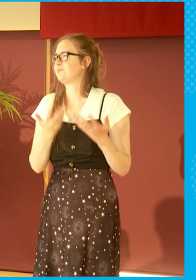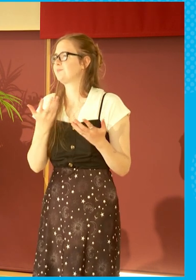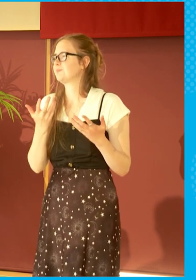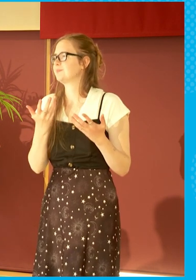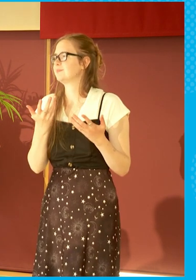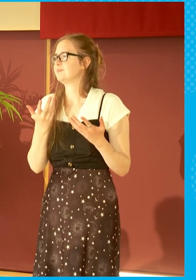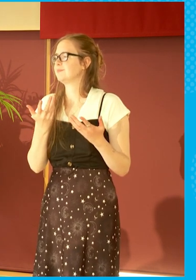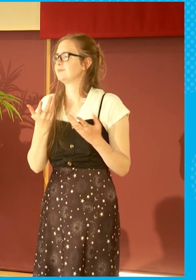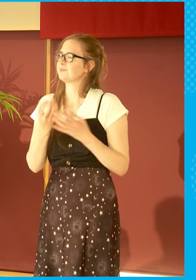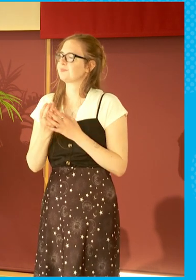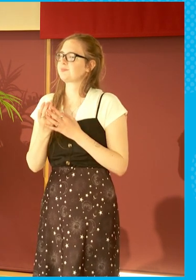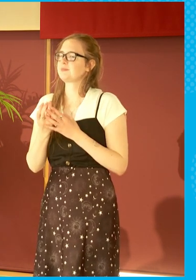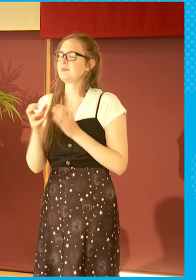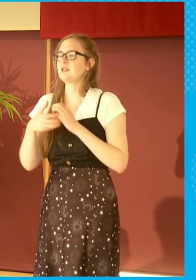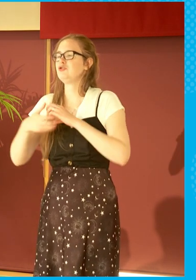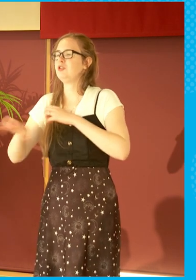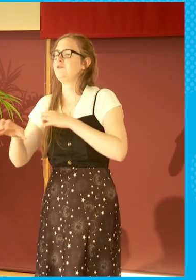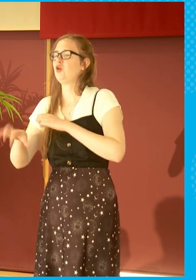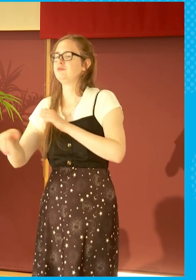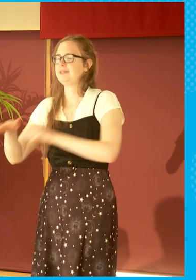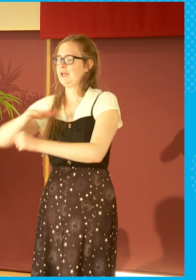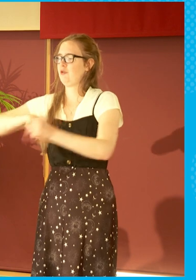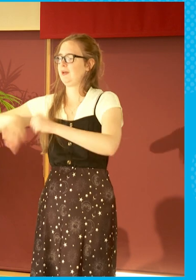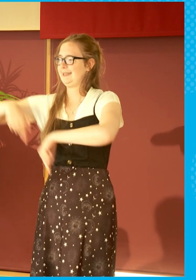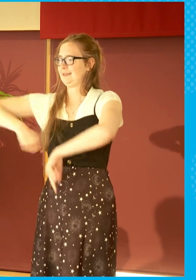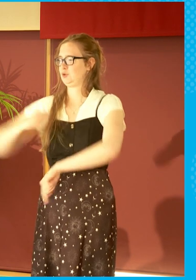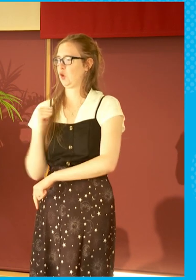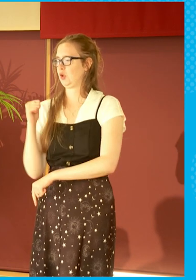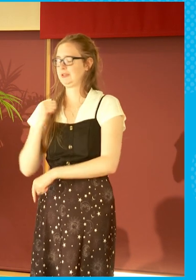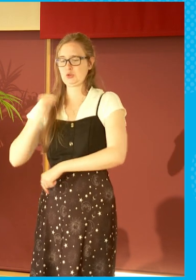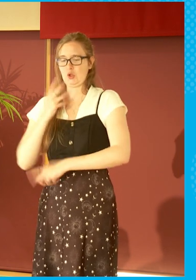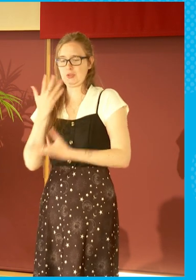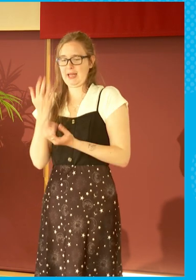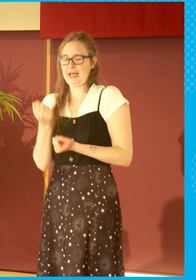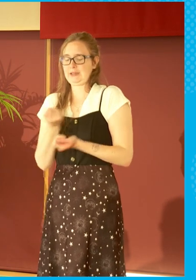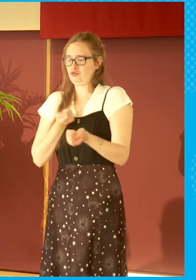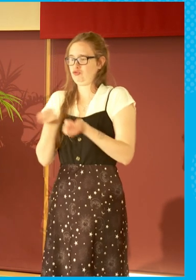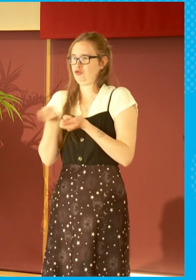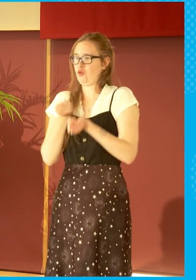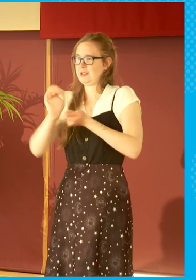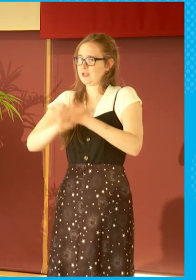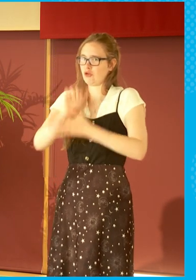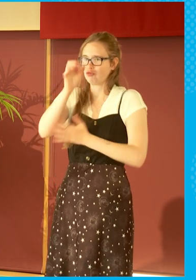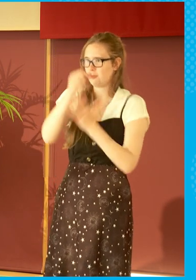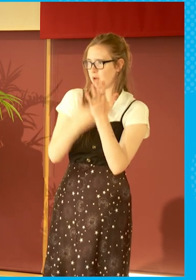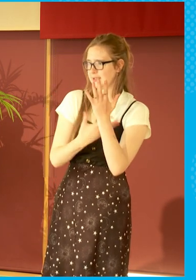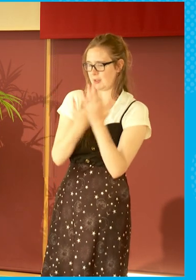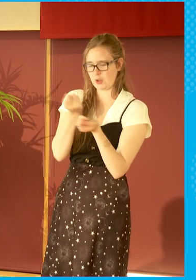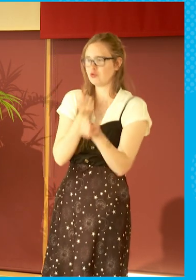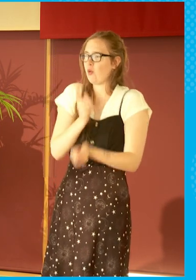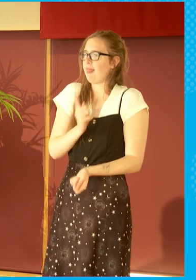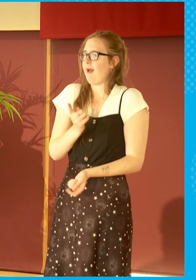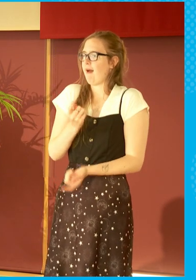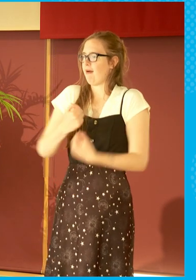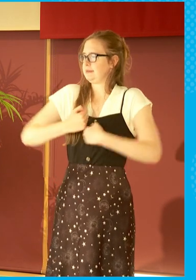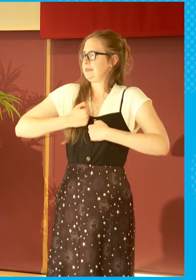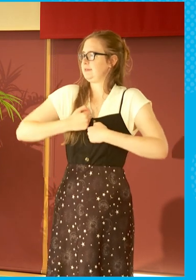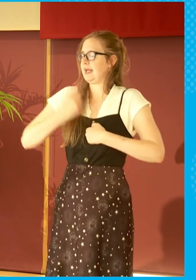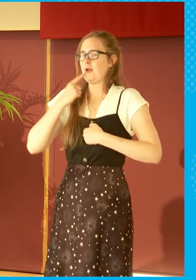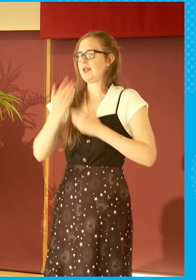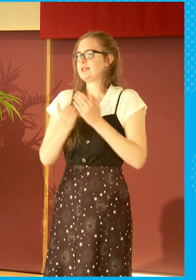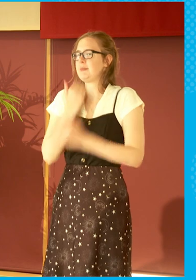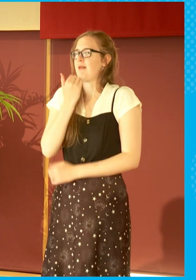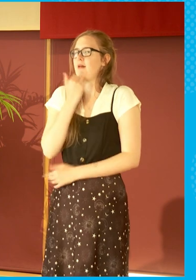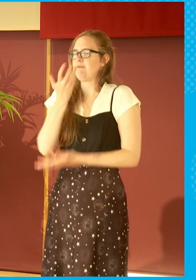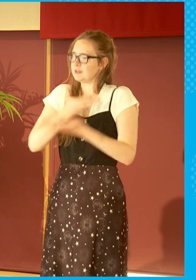devolved settlement that Scotland has, Scotland does control its cultural policy. And I don't think there's been enough